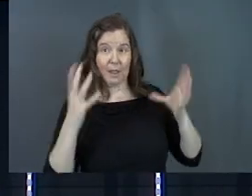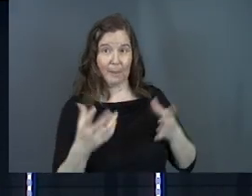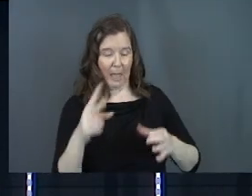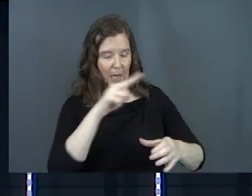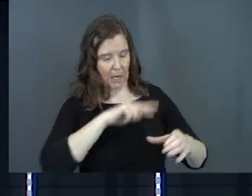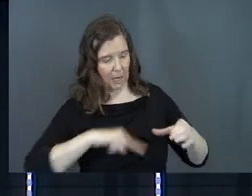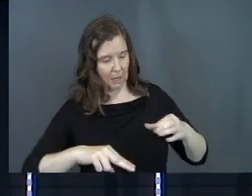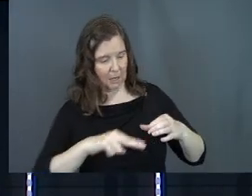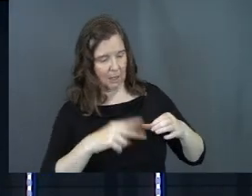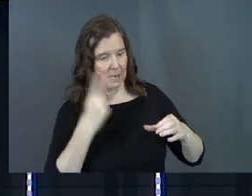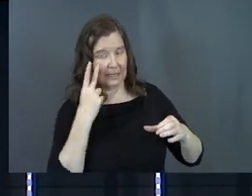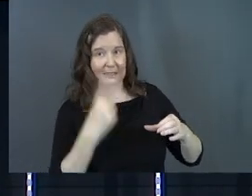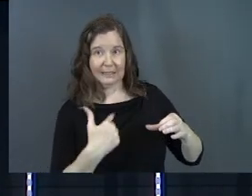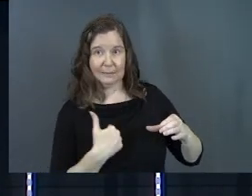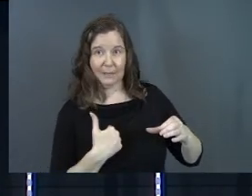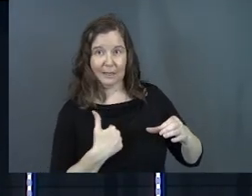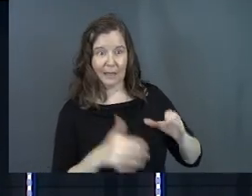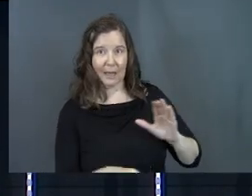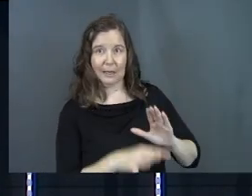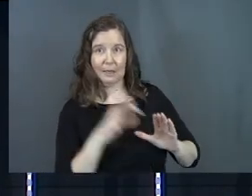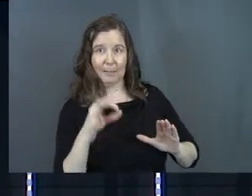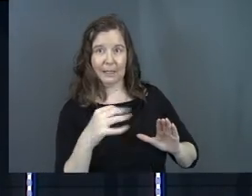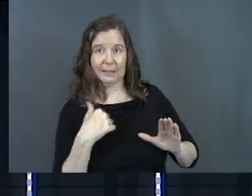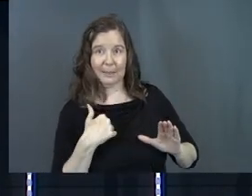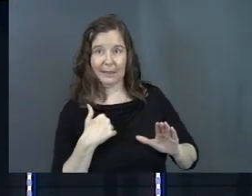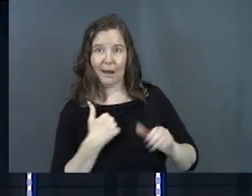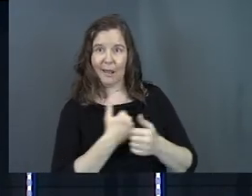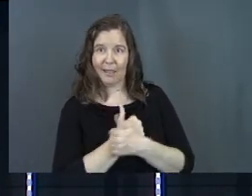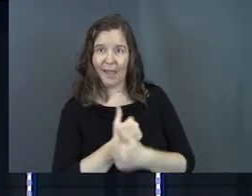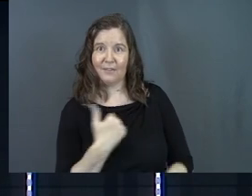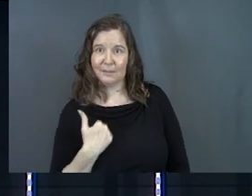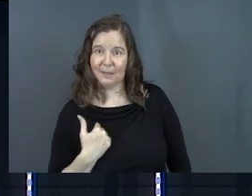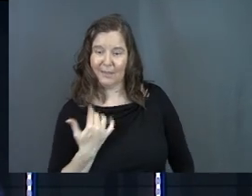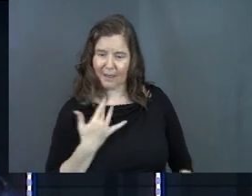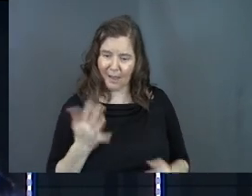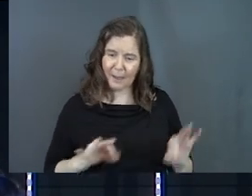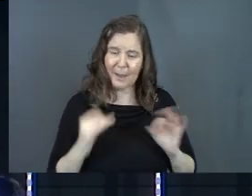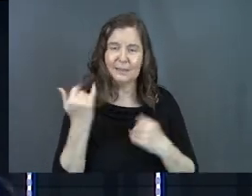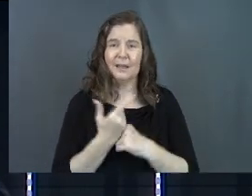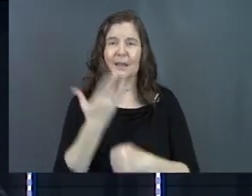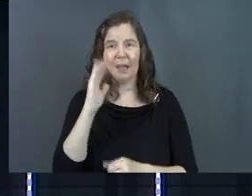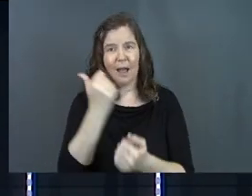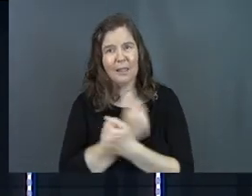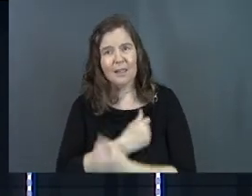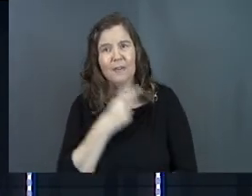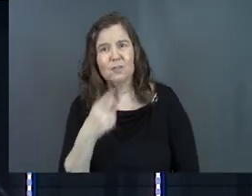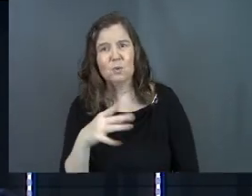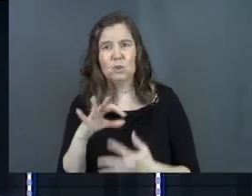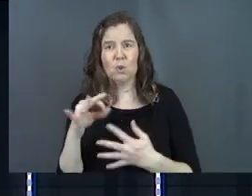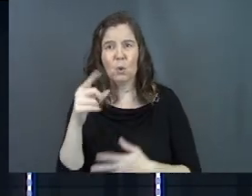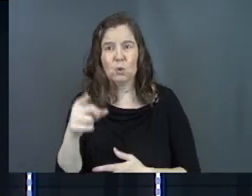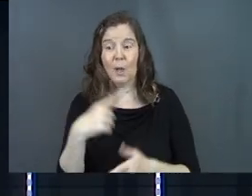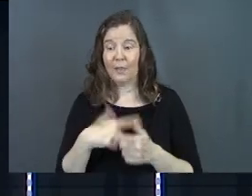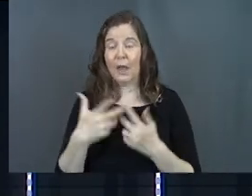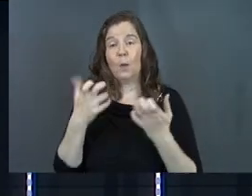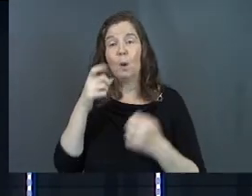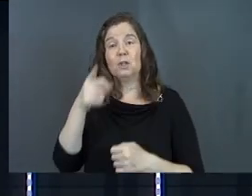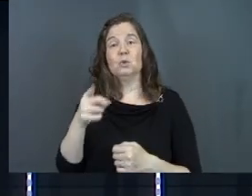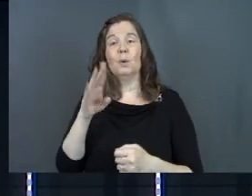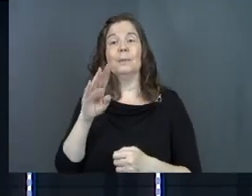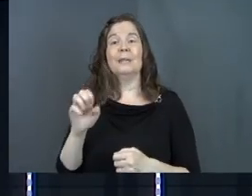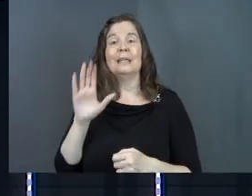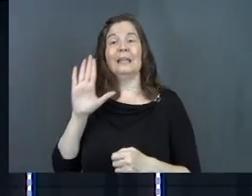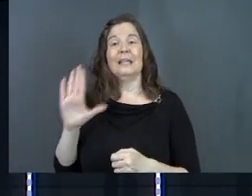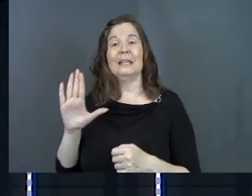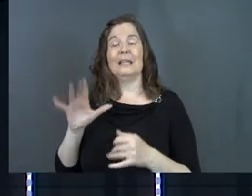and he chose me, loves me, right? Like that matters today. God loves you, chose you. And then he wants you to